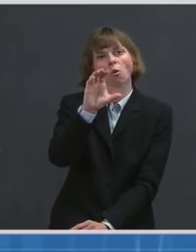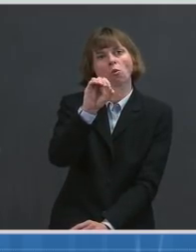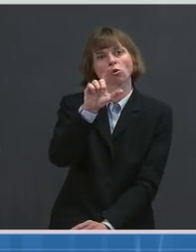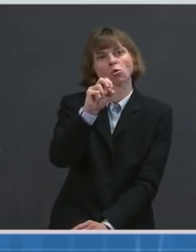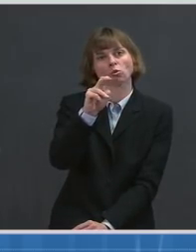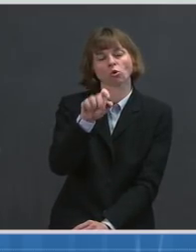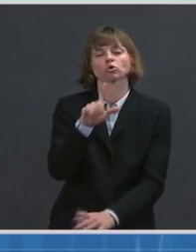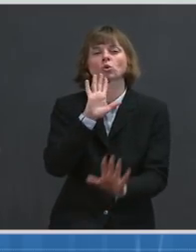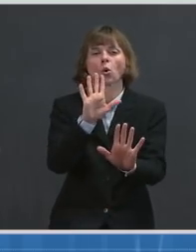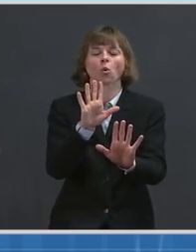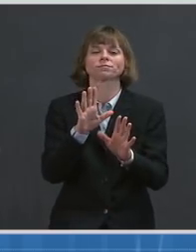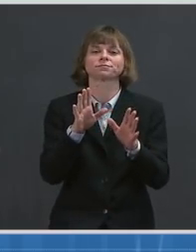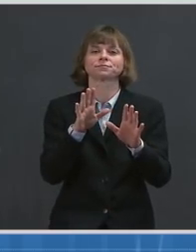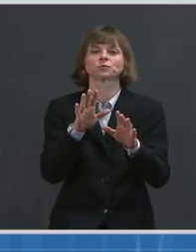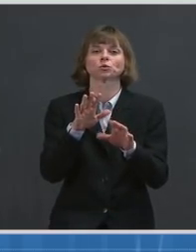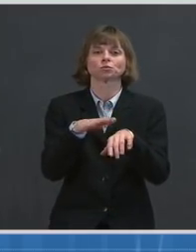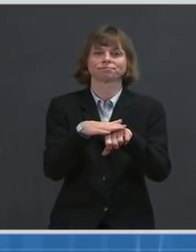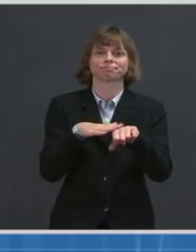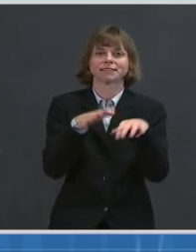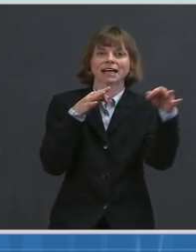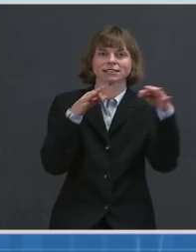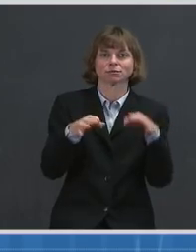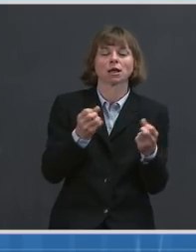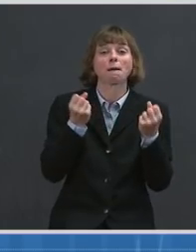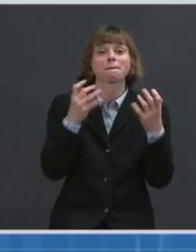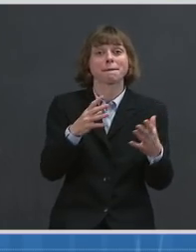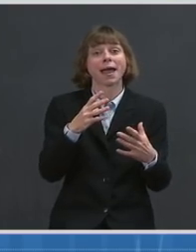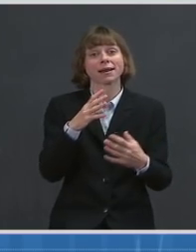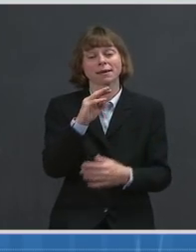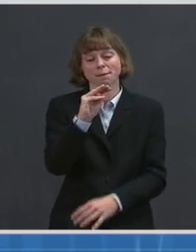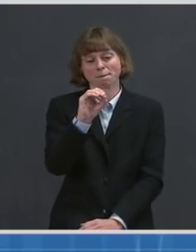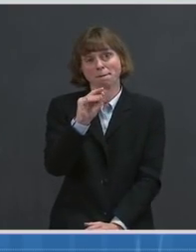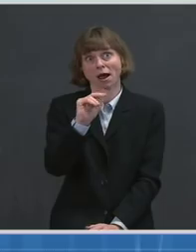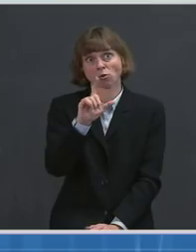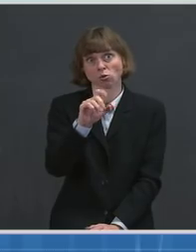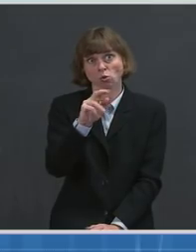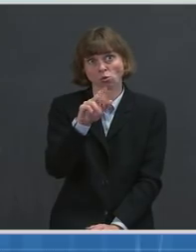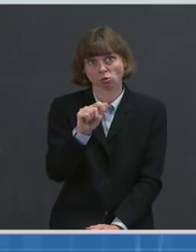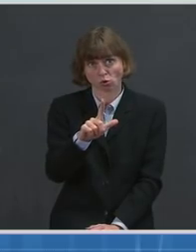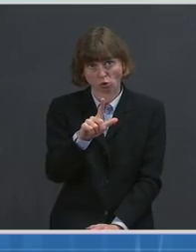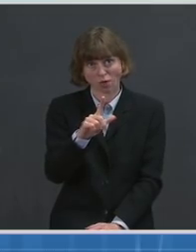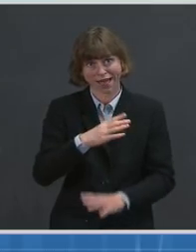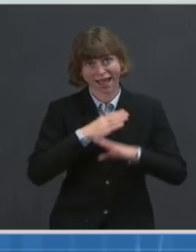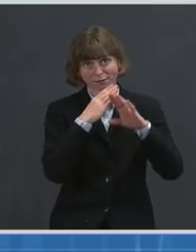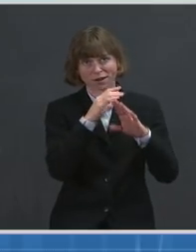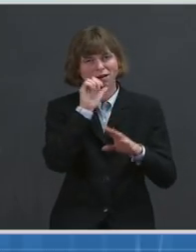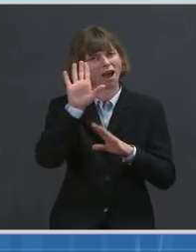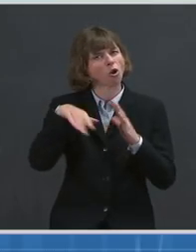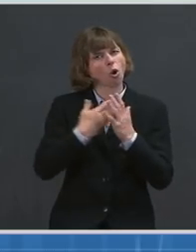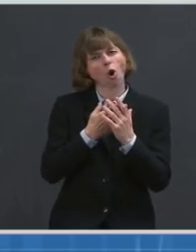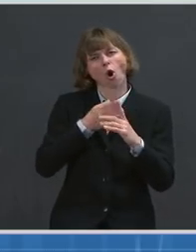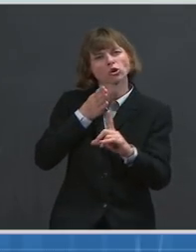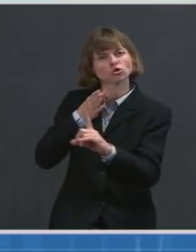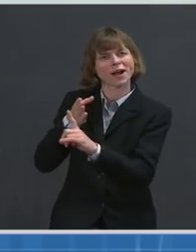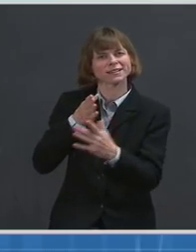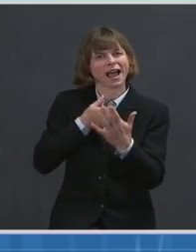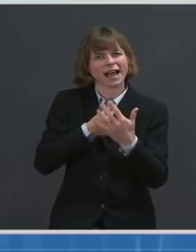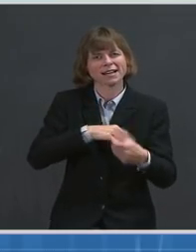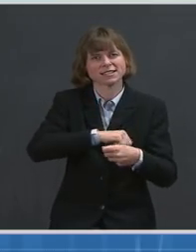you, there are a number of monoclonal antibodies, not all of them directed against the virus itself. For example,